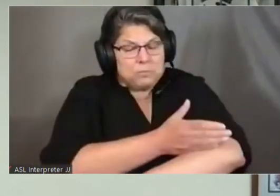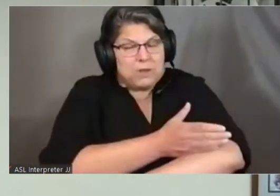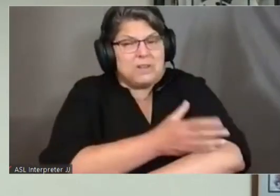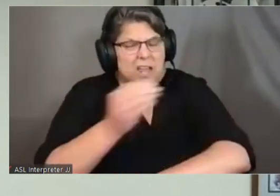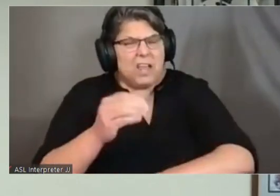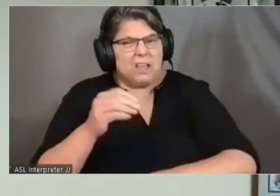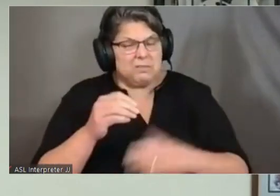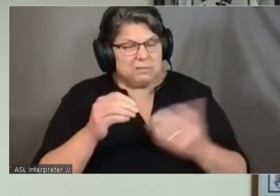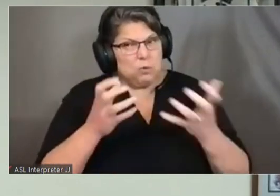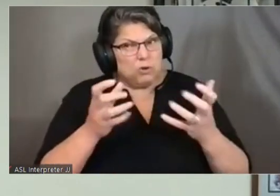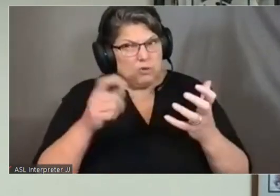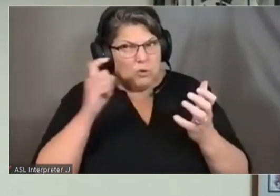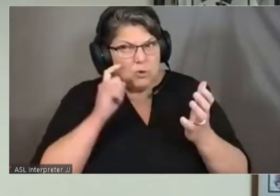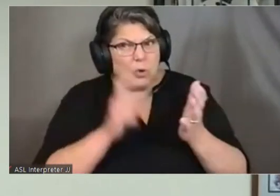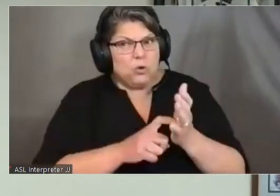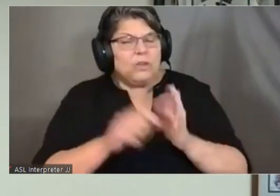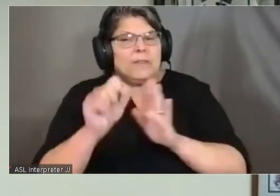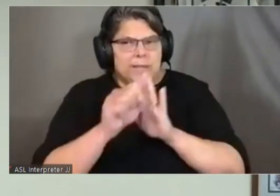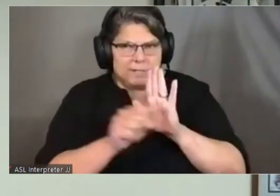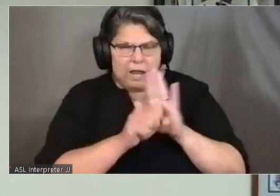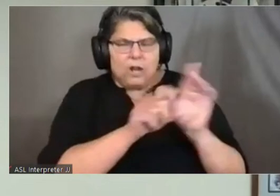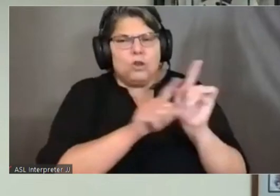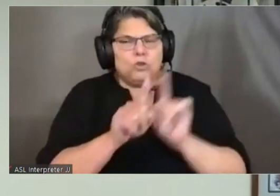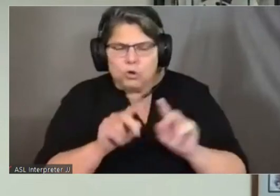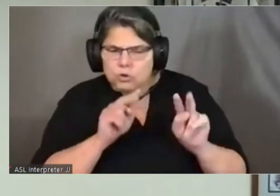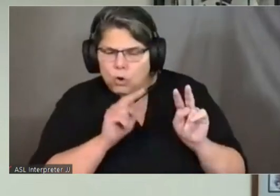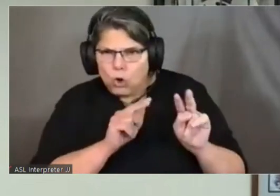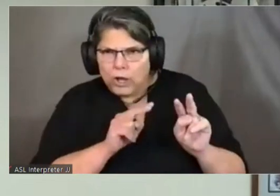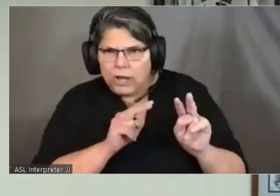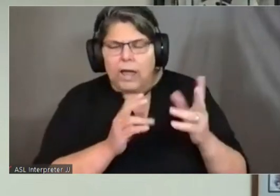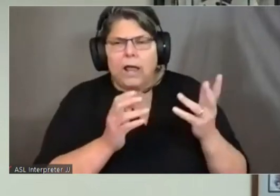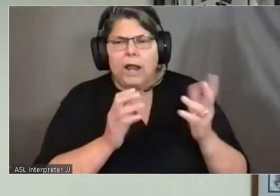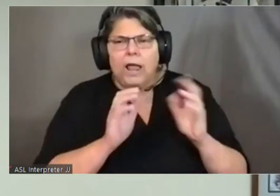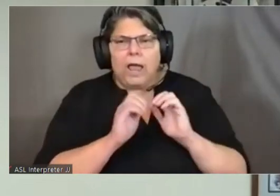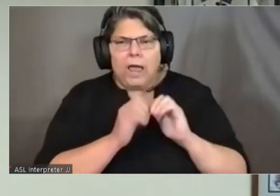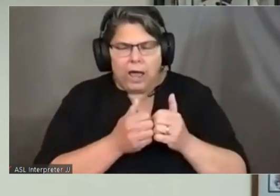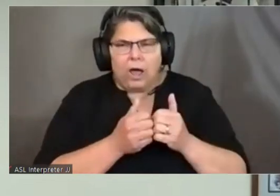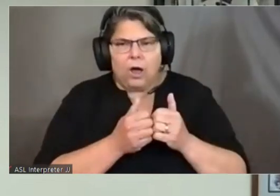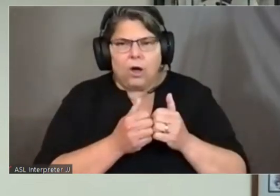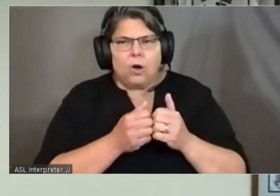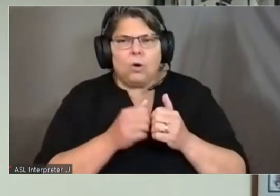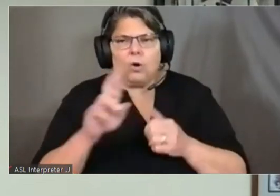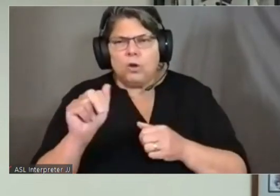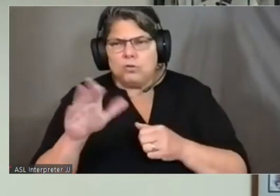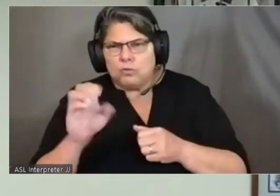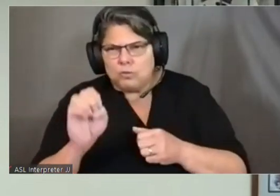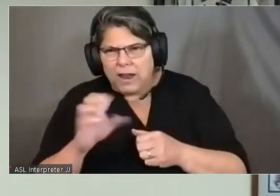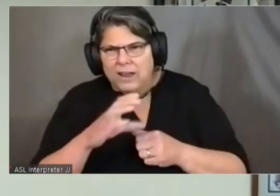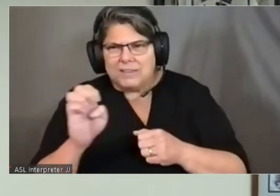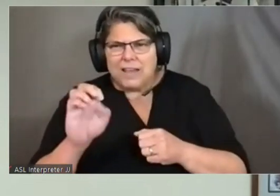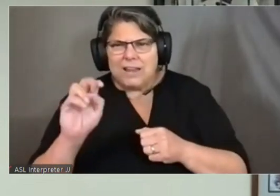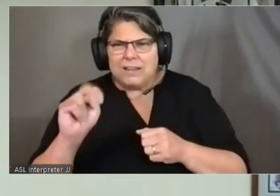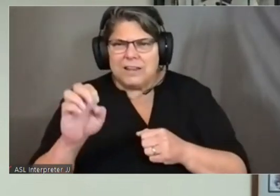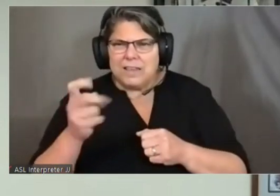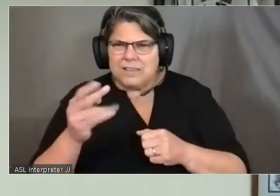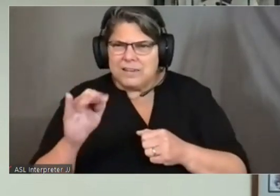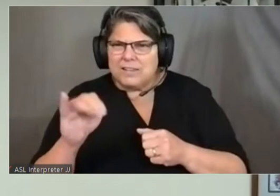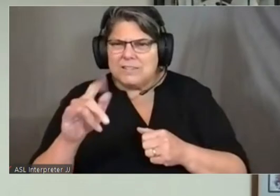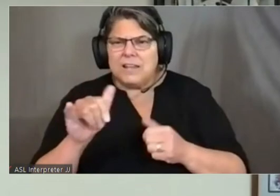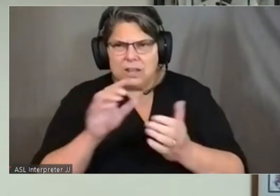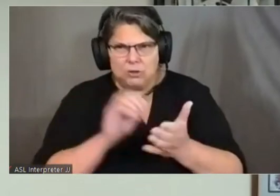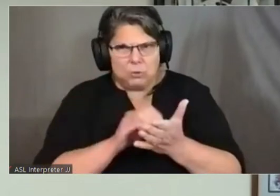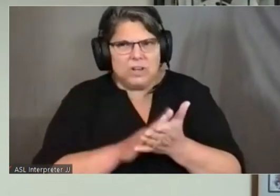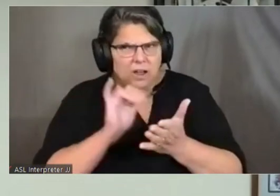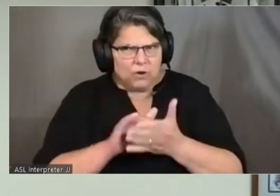should be noted that the state is also looking at how race and ethnicity is being recorded on these systems.